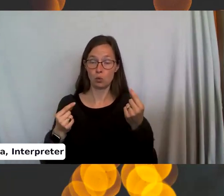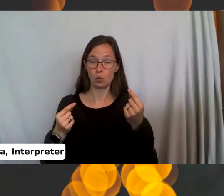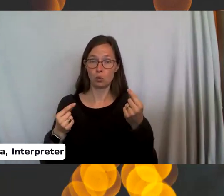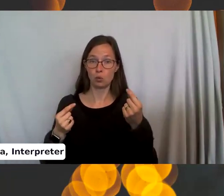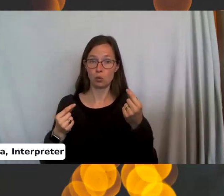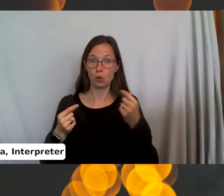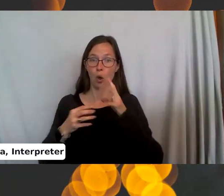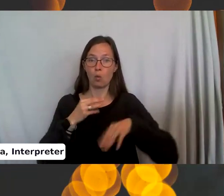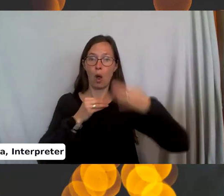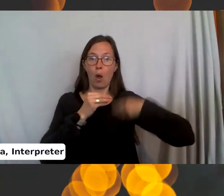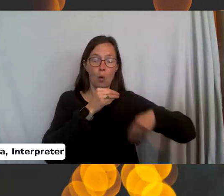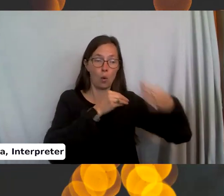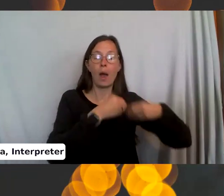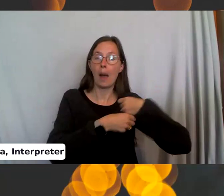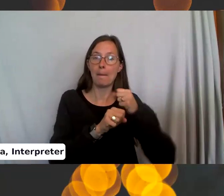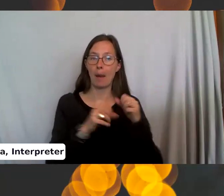into a ball.